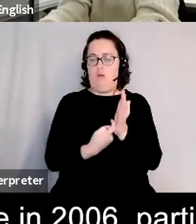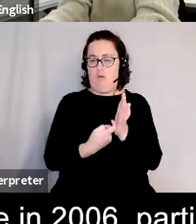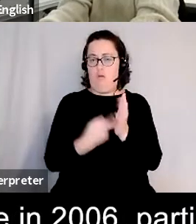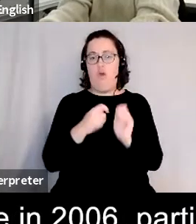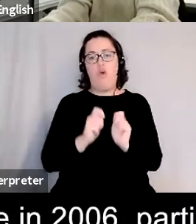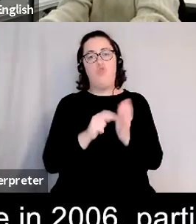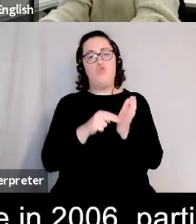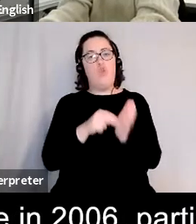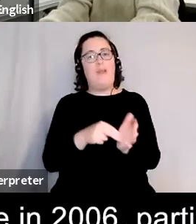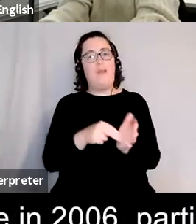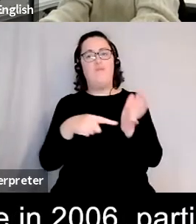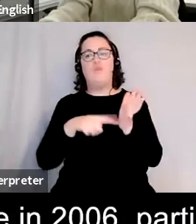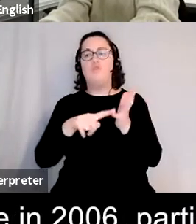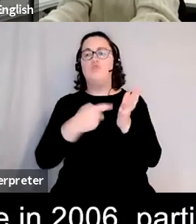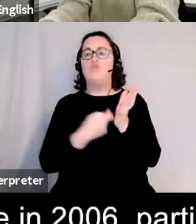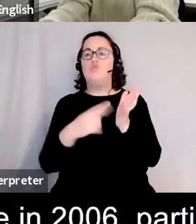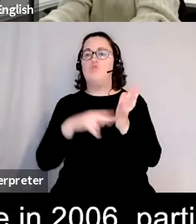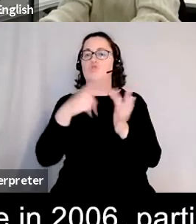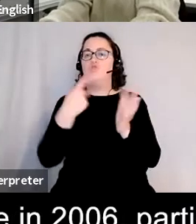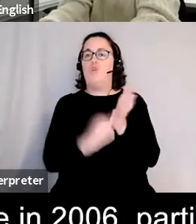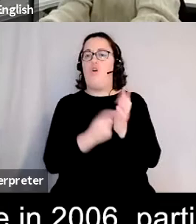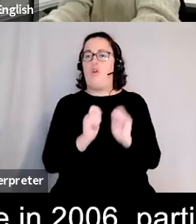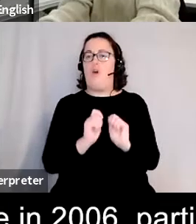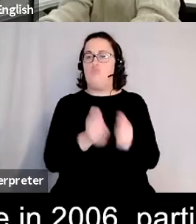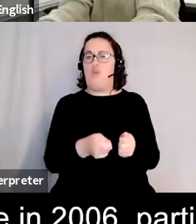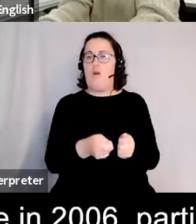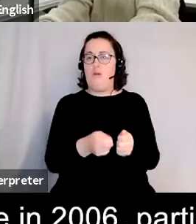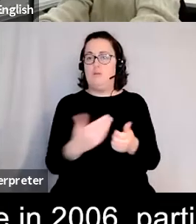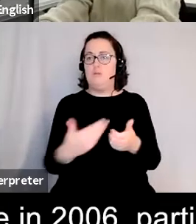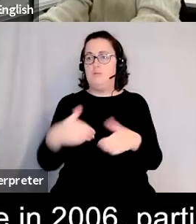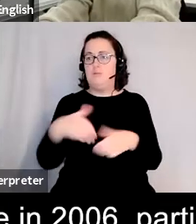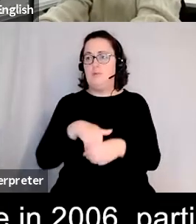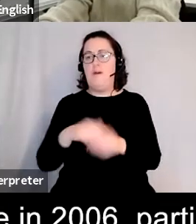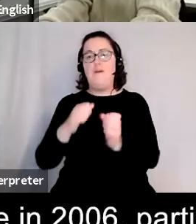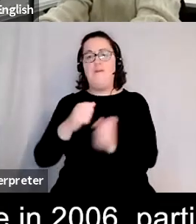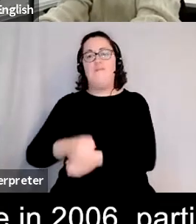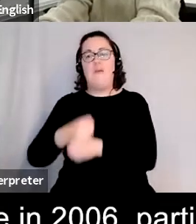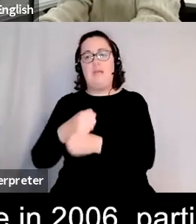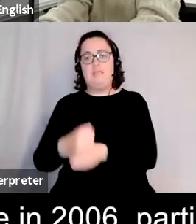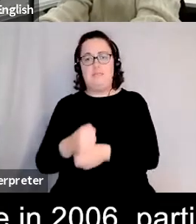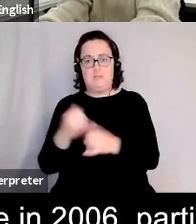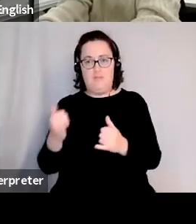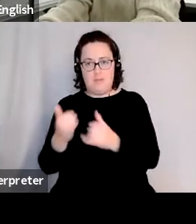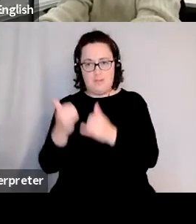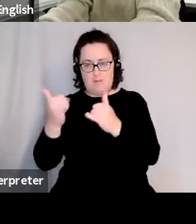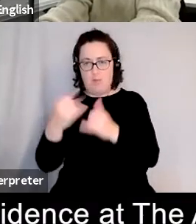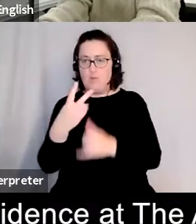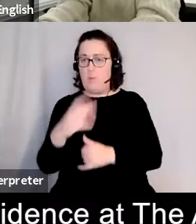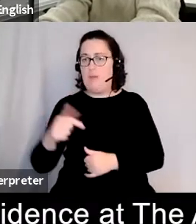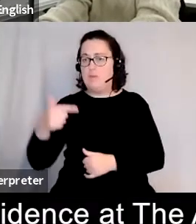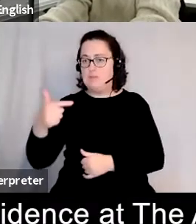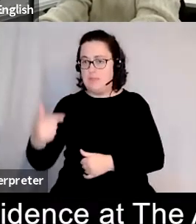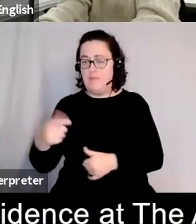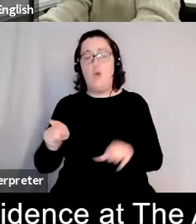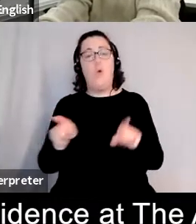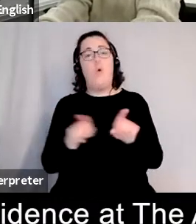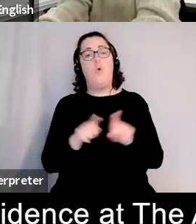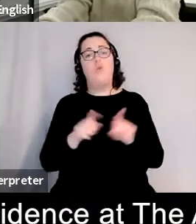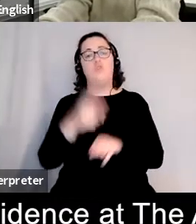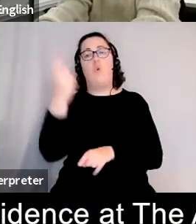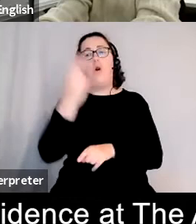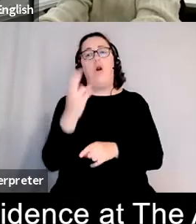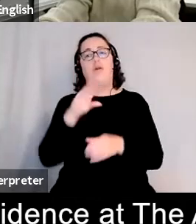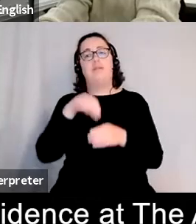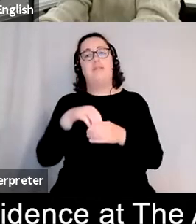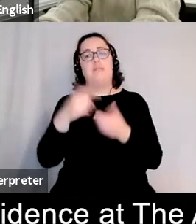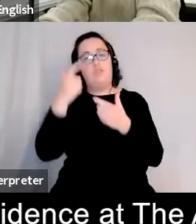2006 participated in the venice biennale in 2007 and was artist in residence at the art gallery